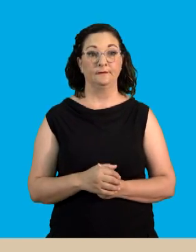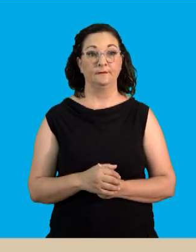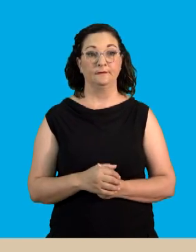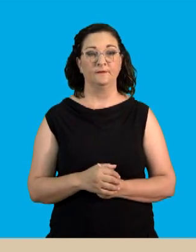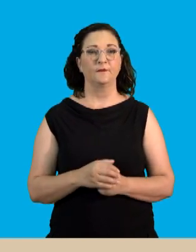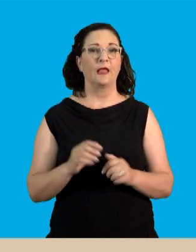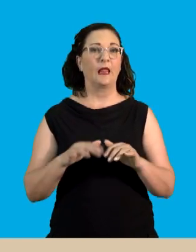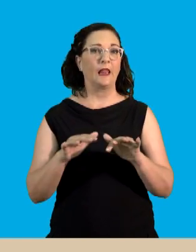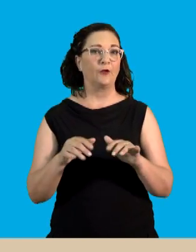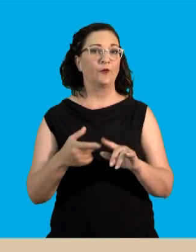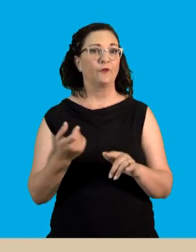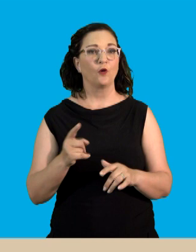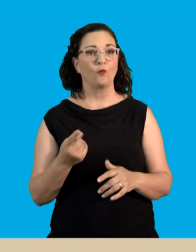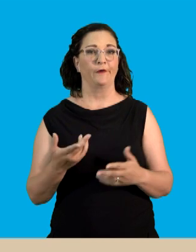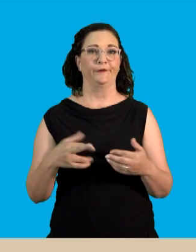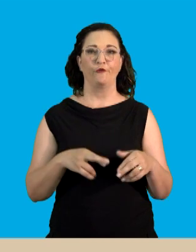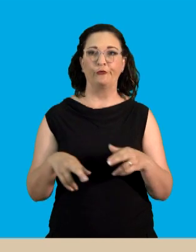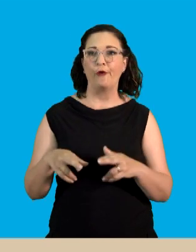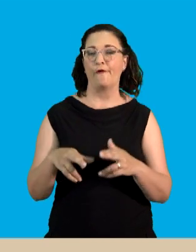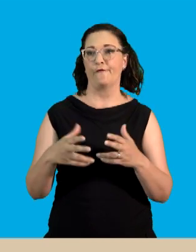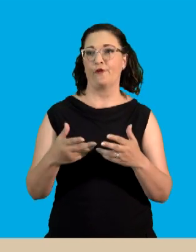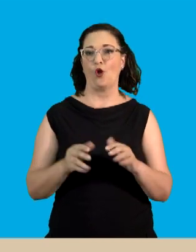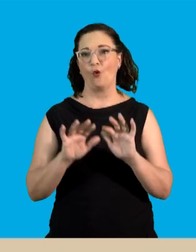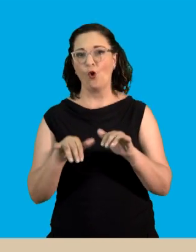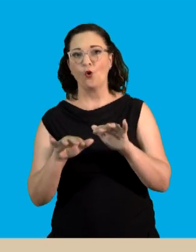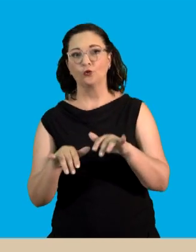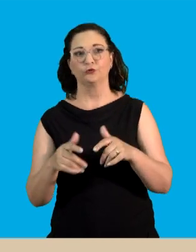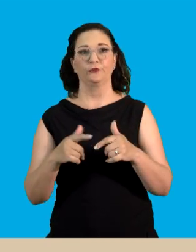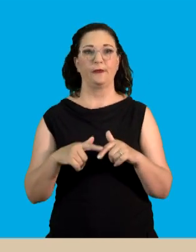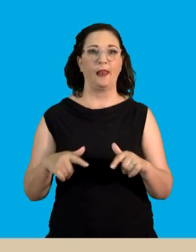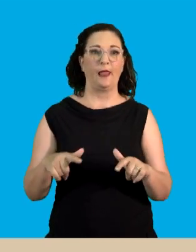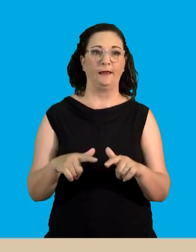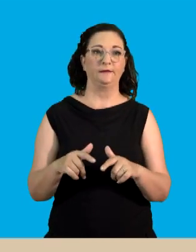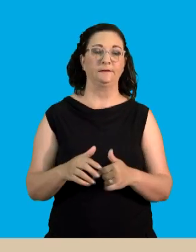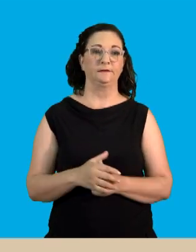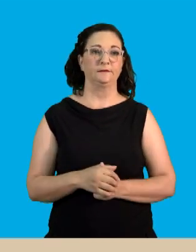in liquid. Where do we get the liquid from? From the rivers, the oceans, the lakes.